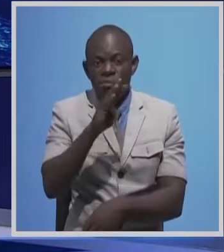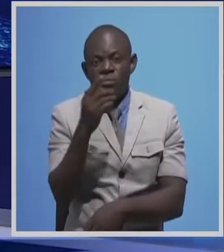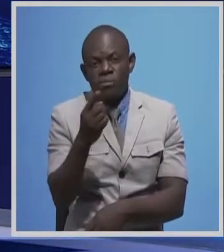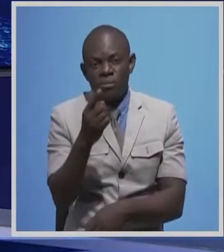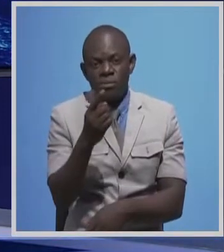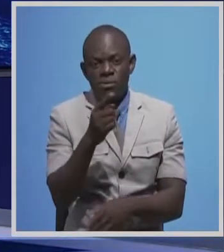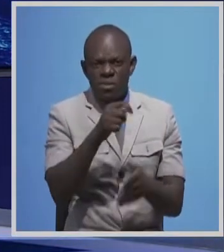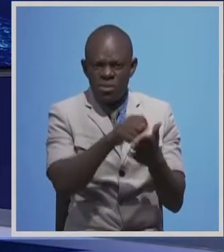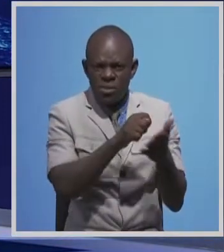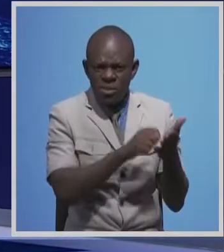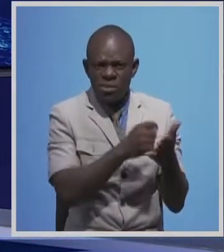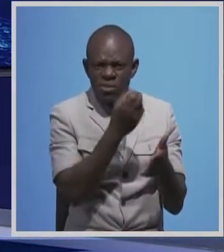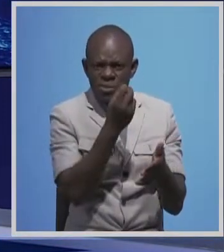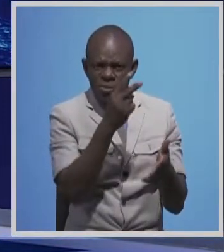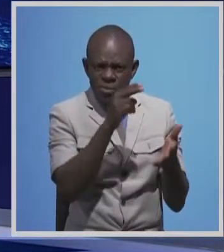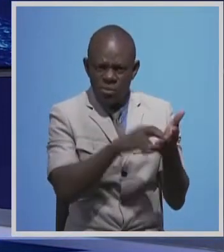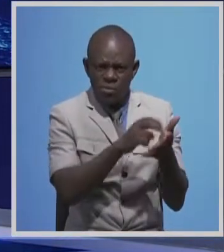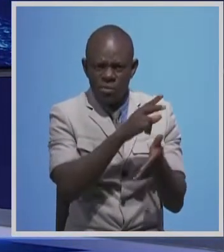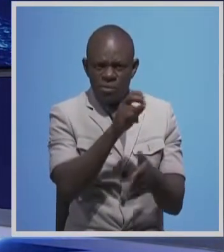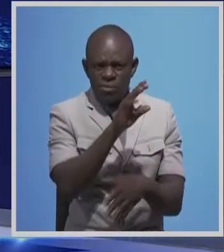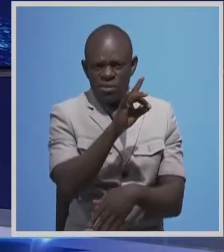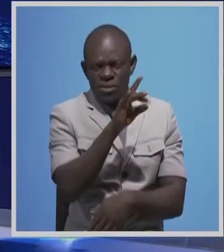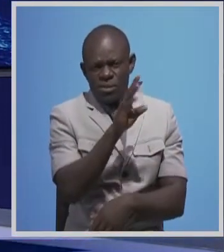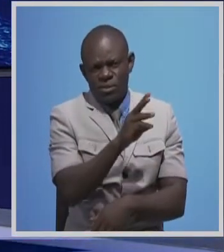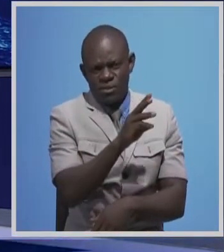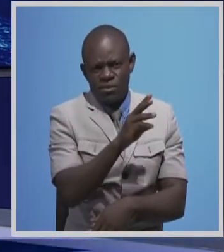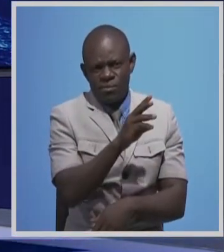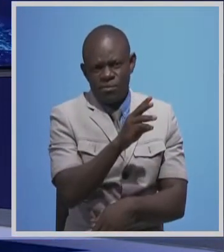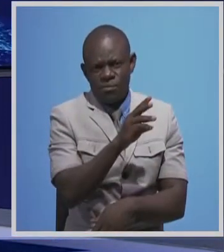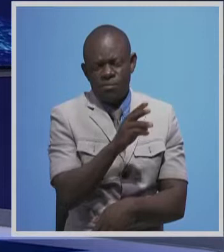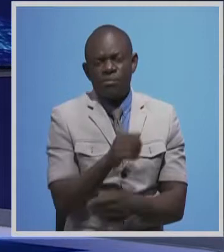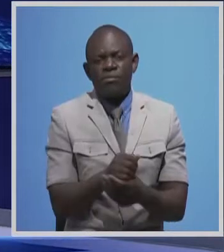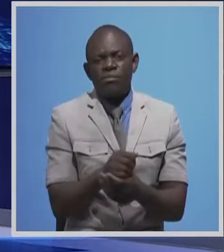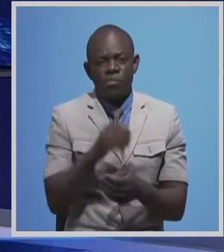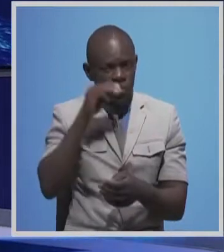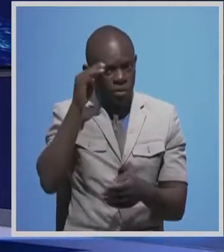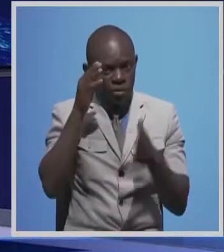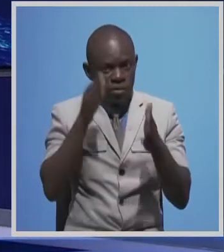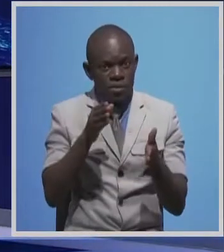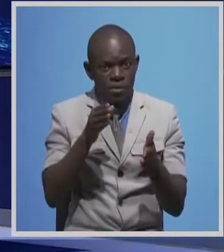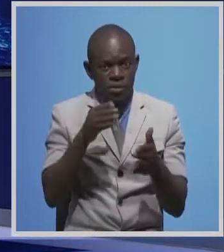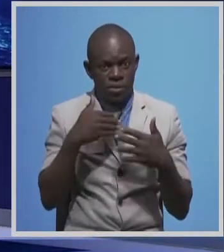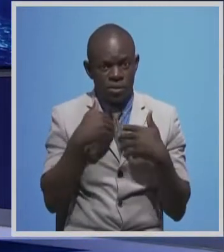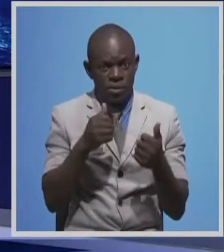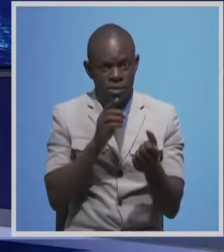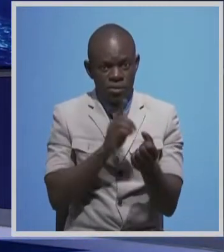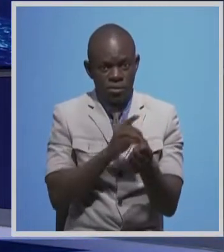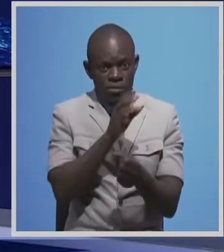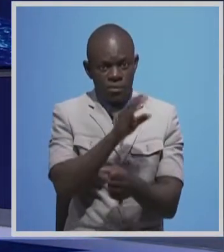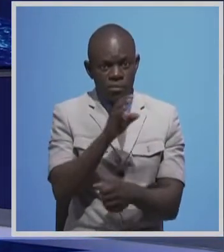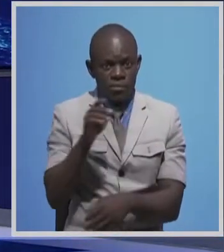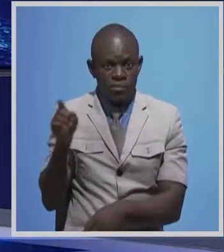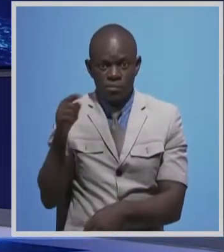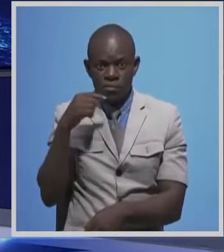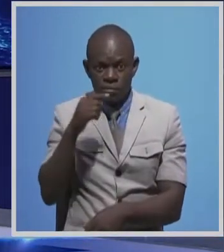,383 tests conducted. In a statement to ZMBC News, Dr. Chilufia also said 163 people have been